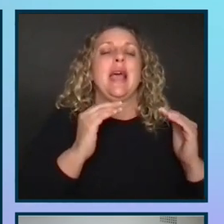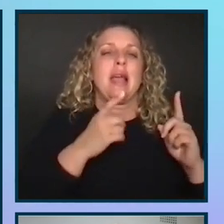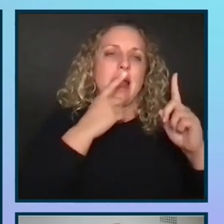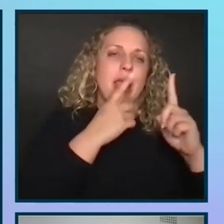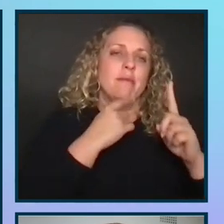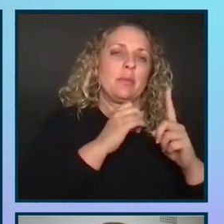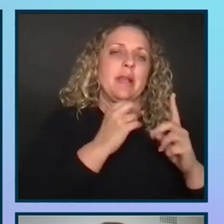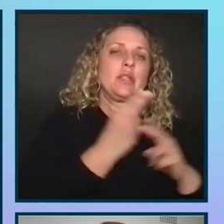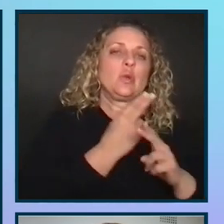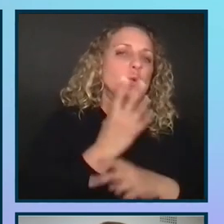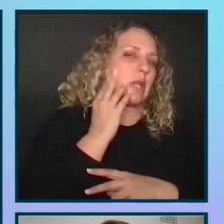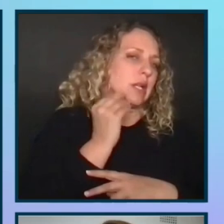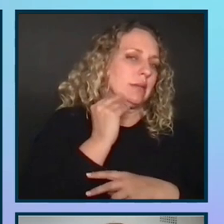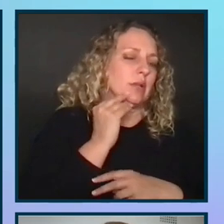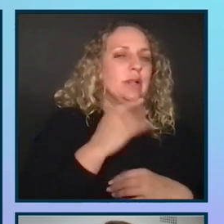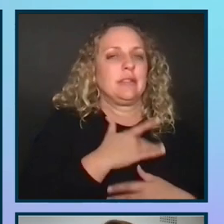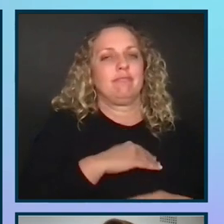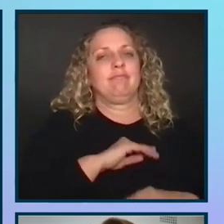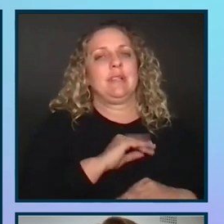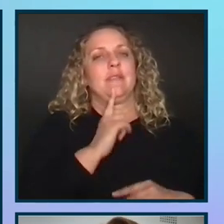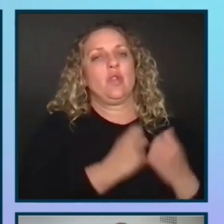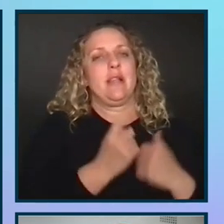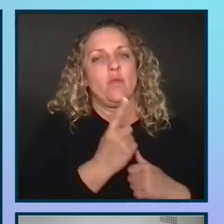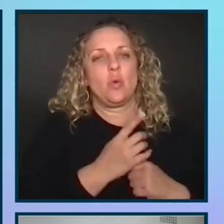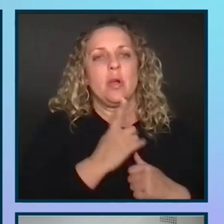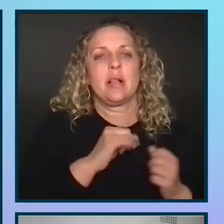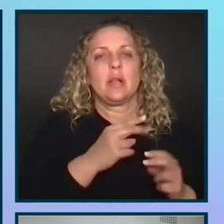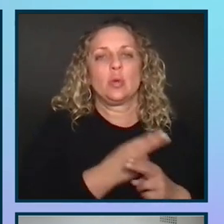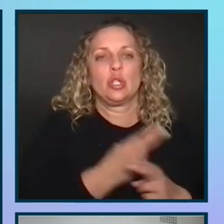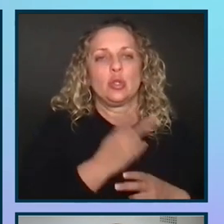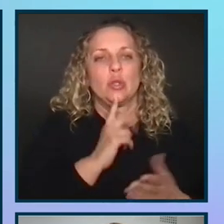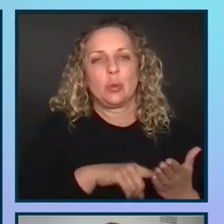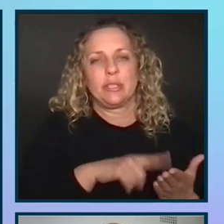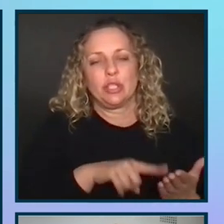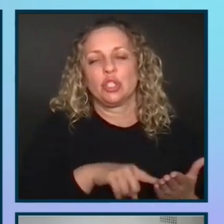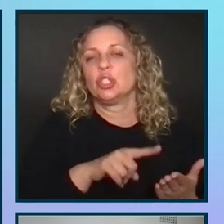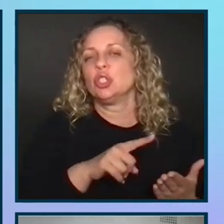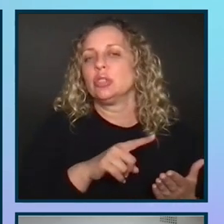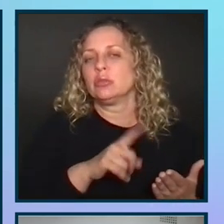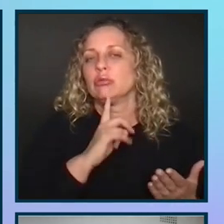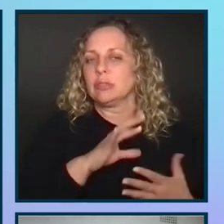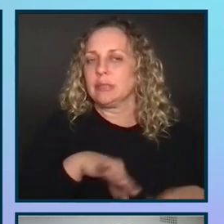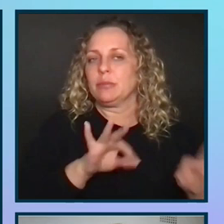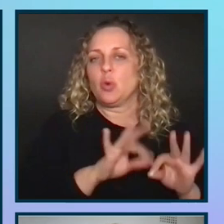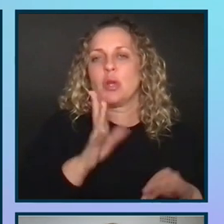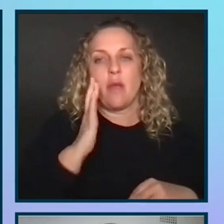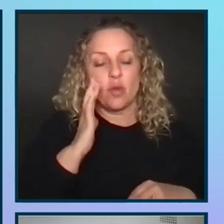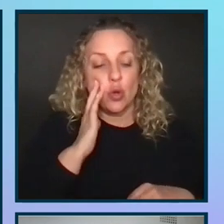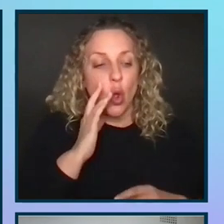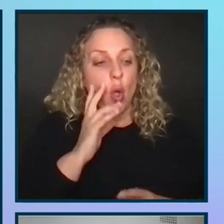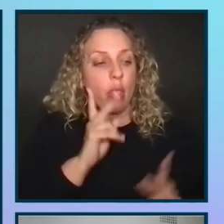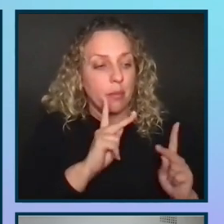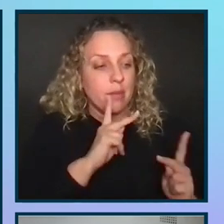make the user experience delightful for everyone. That's where user research comes in. You have to know the people you are designing